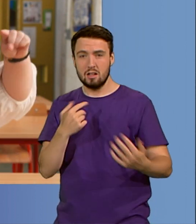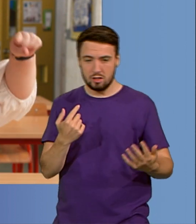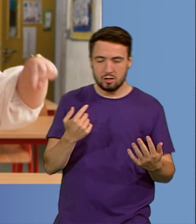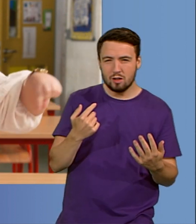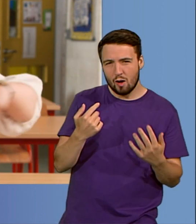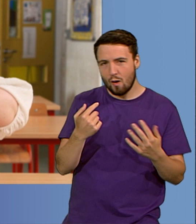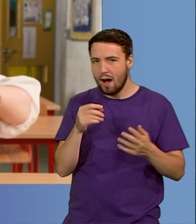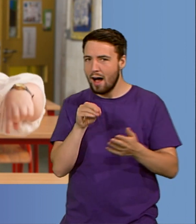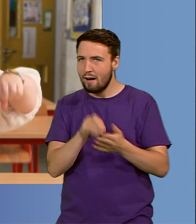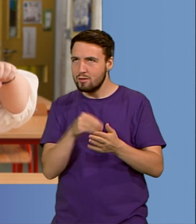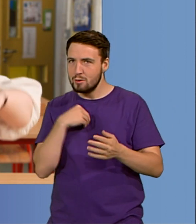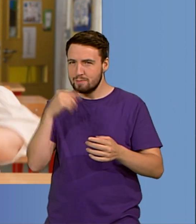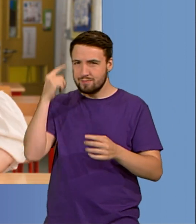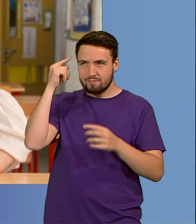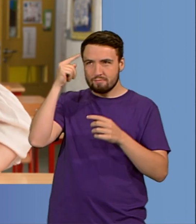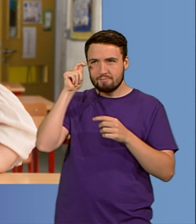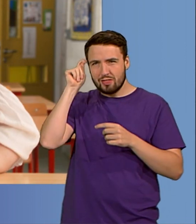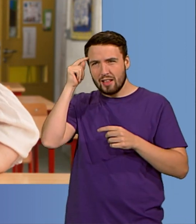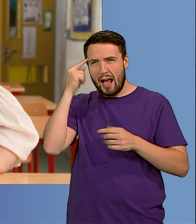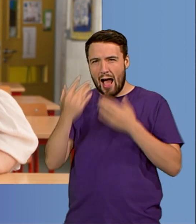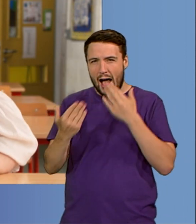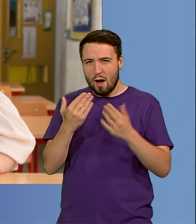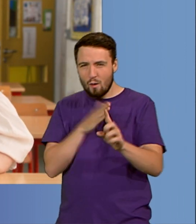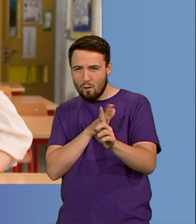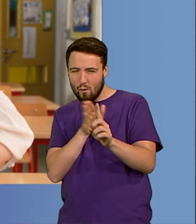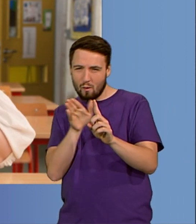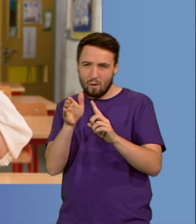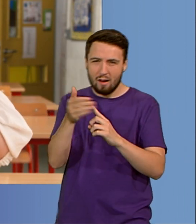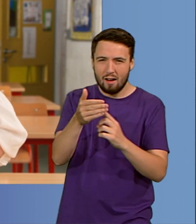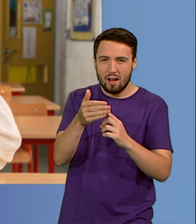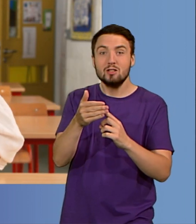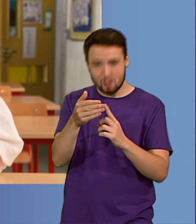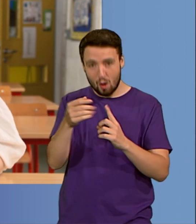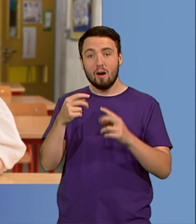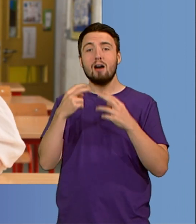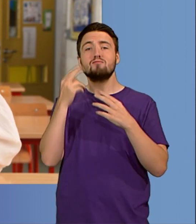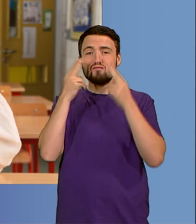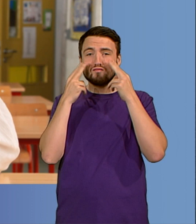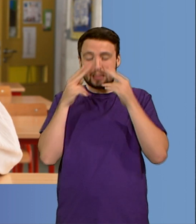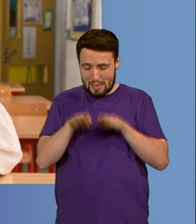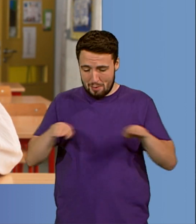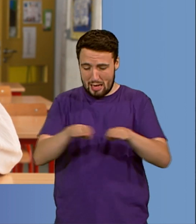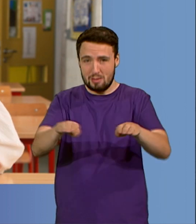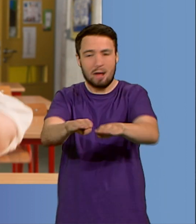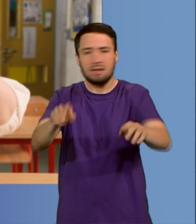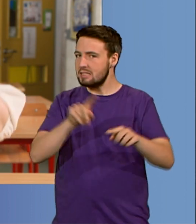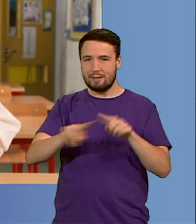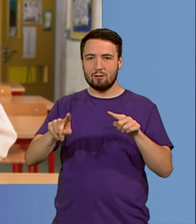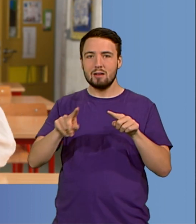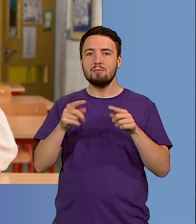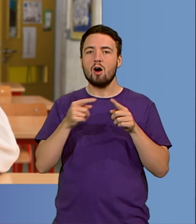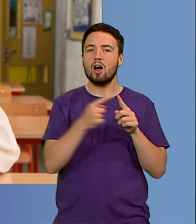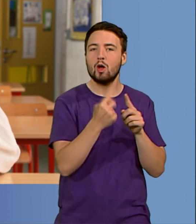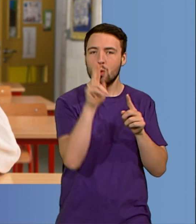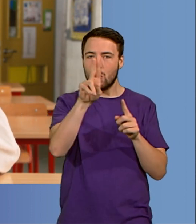Everything was in a U shape and I would stand at the front of the room so that everybody could see me and I could see everybody. But because I was